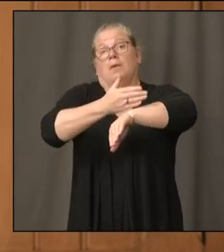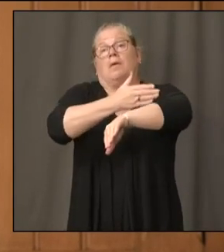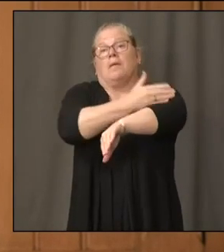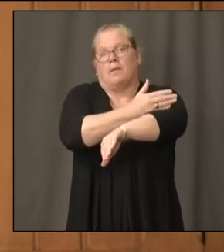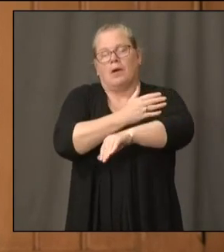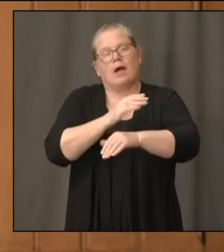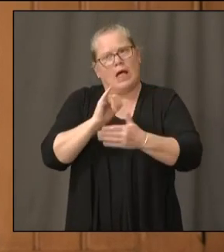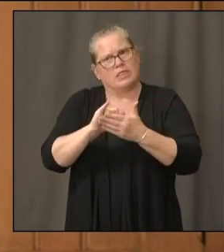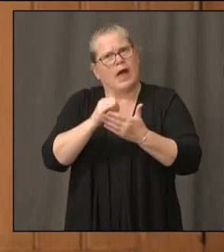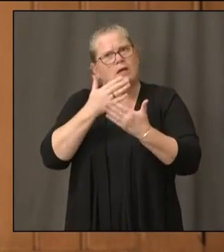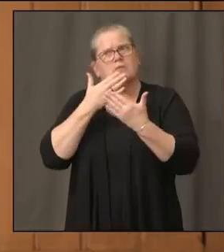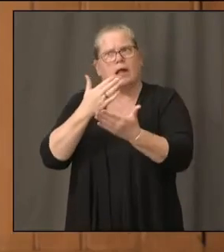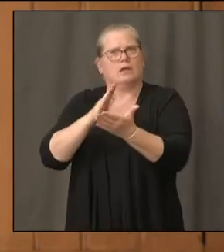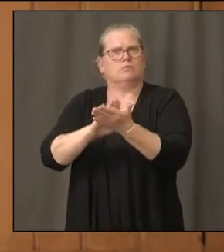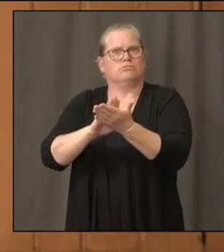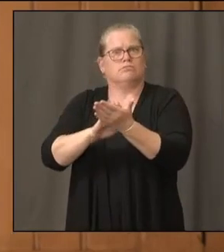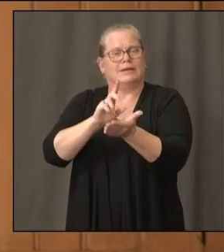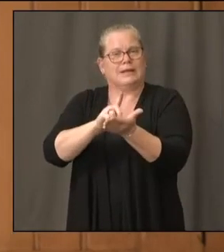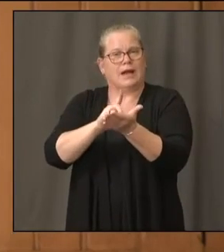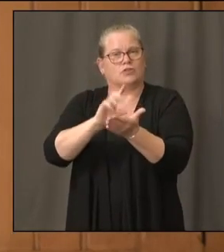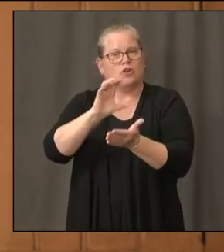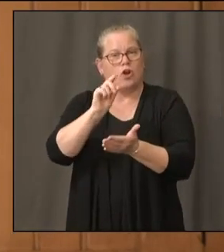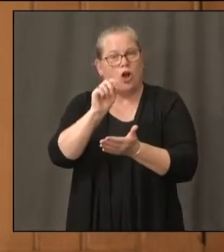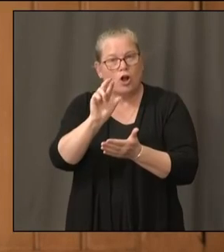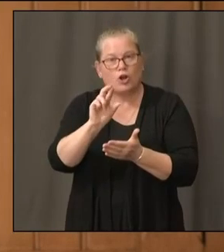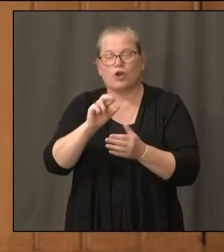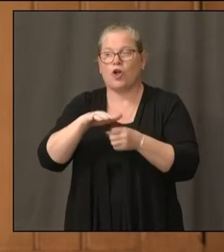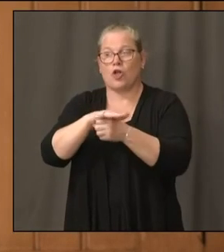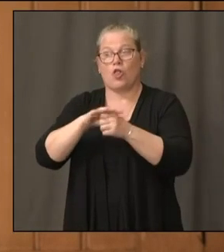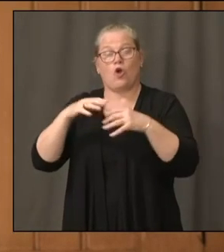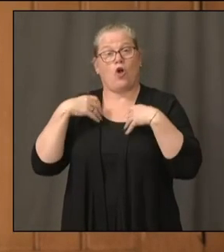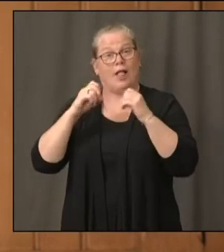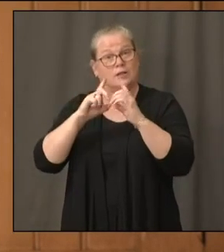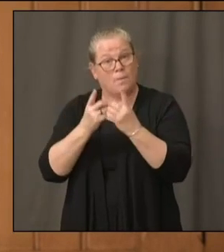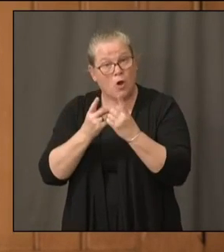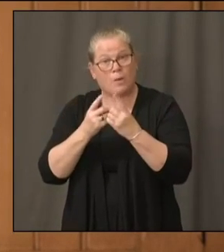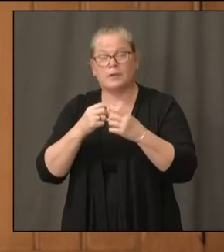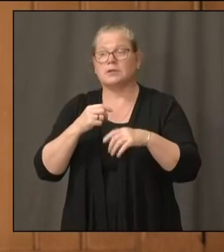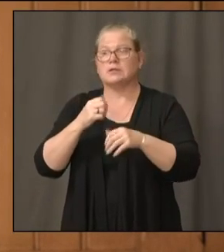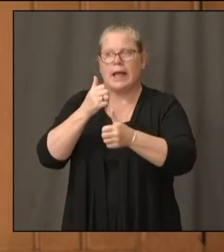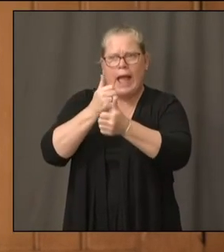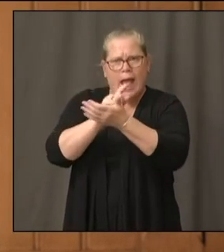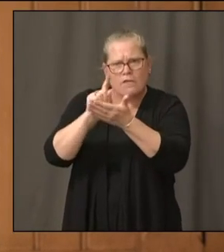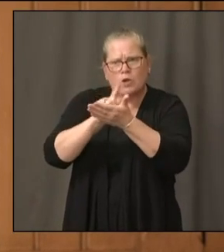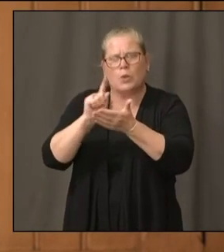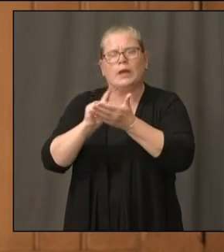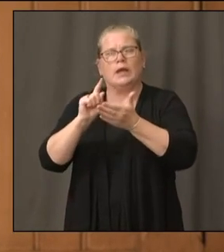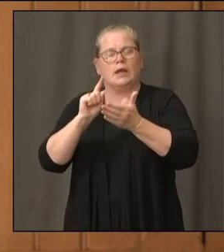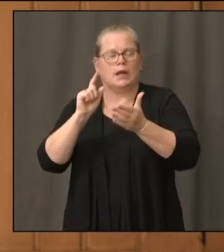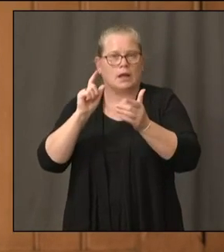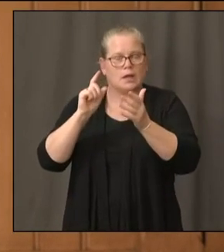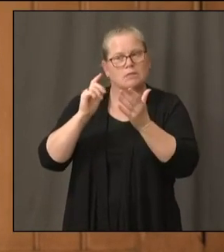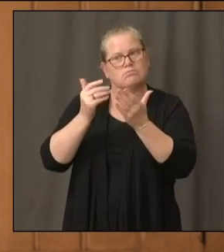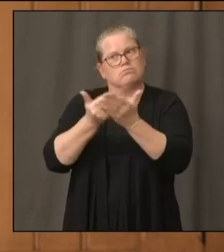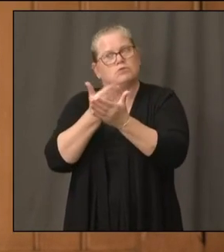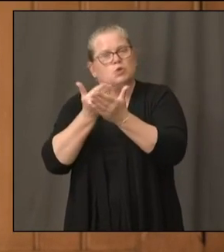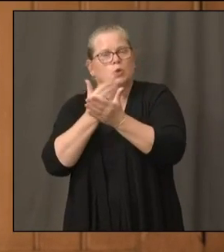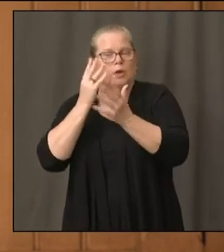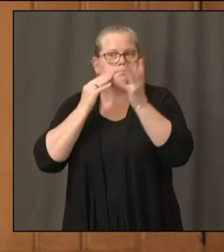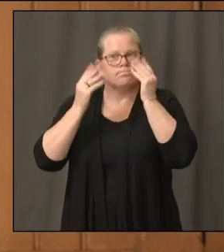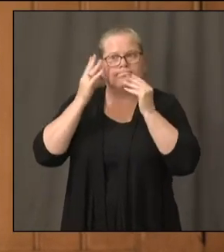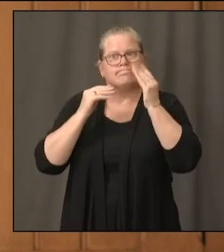who are continuing to adopt the process, get better and better at it each week. More resources brought to bear. We're now over 900